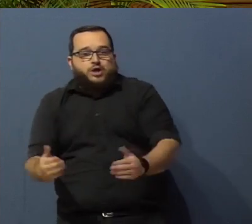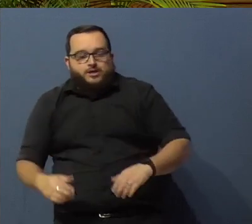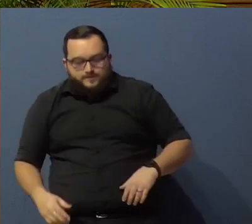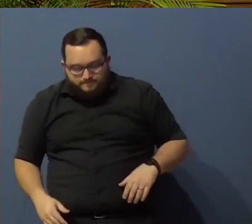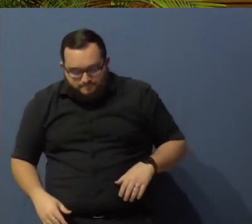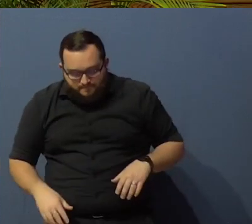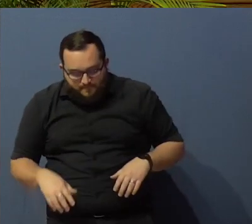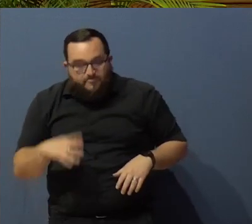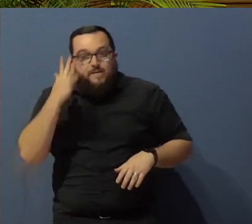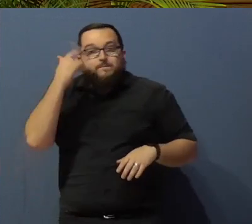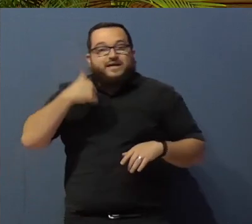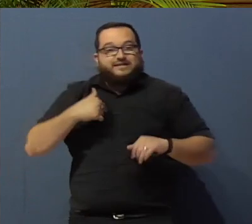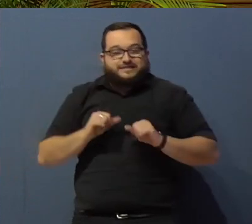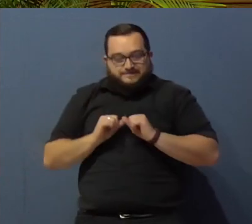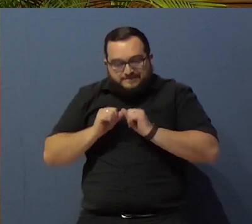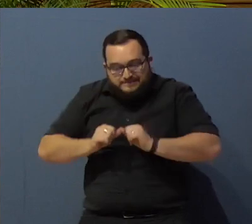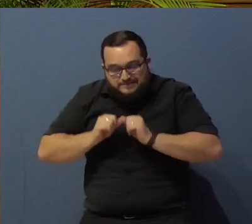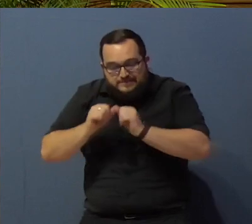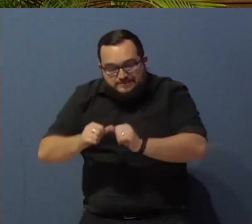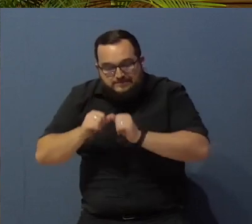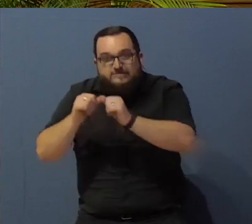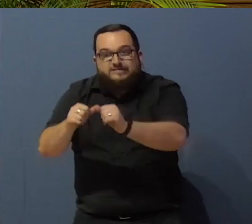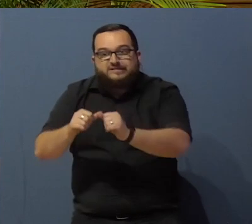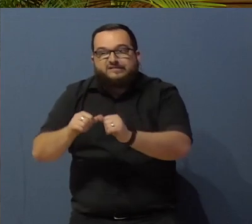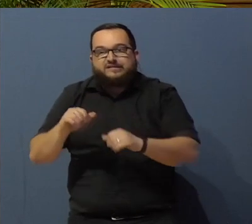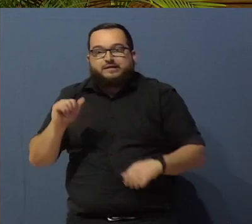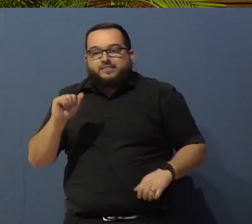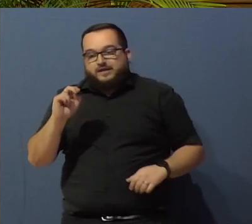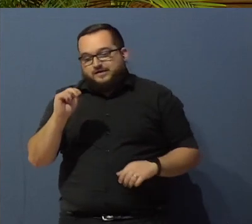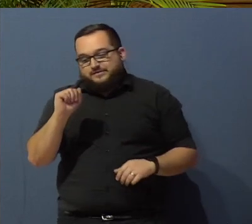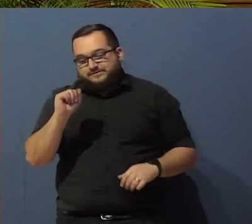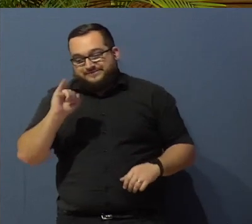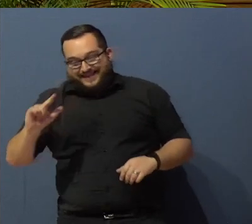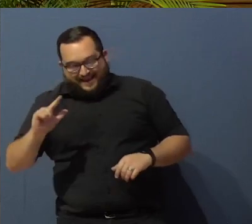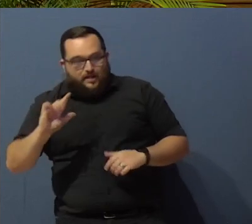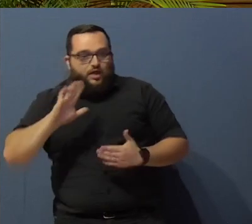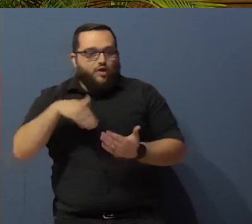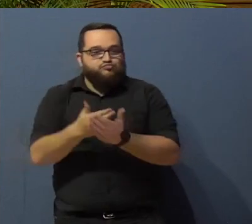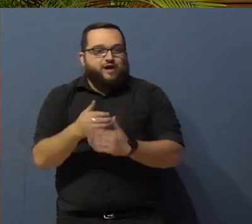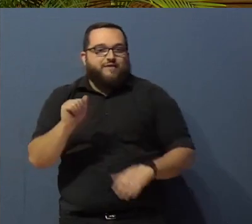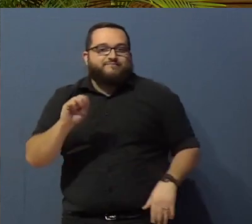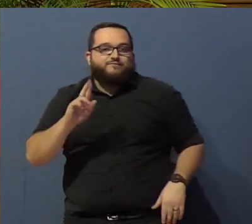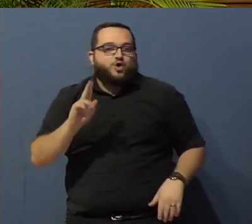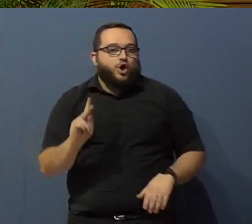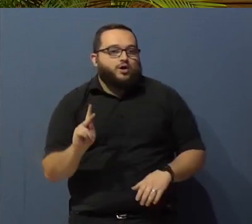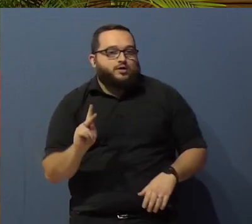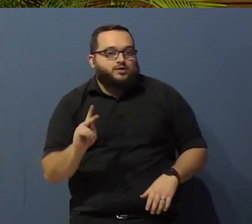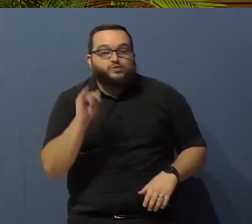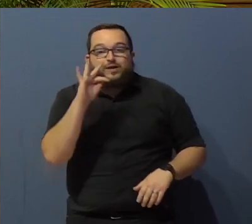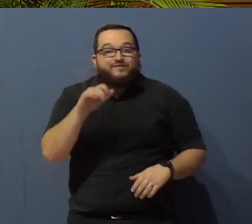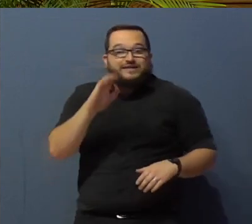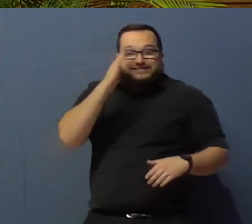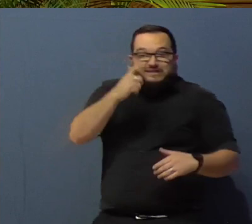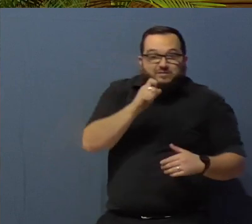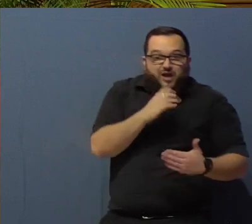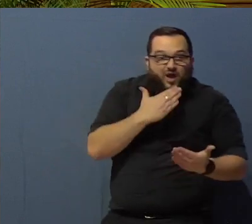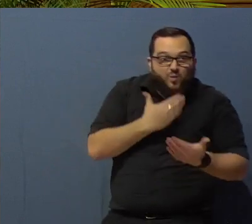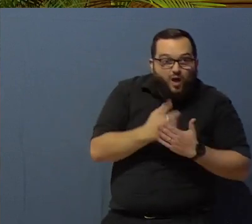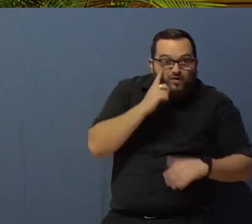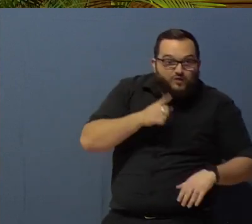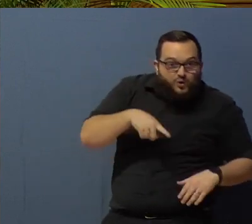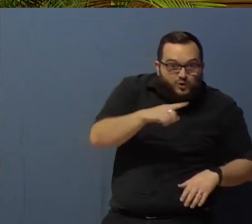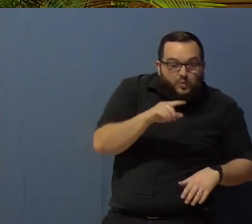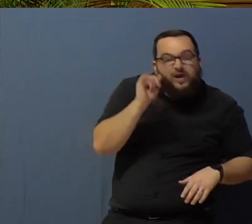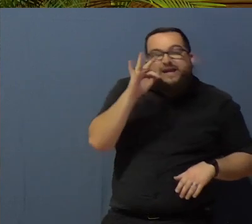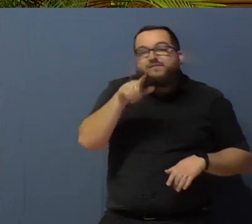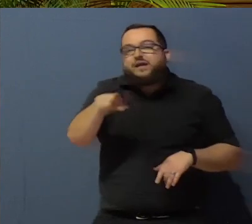By perseverance, the snail made it on the ark. So if things seem not to be going well, even if you're